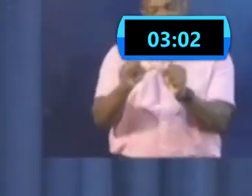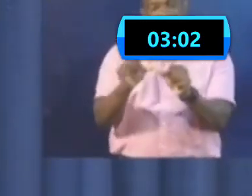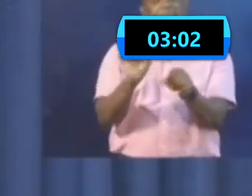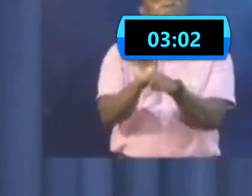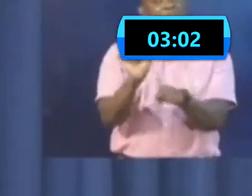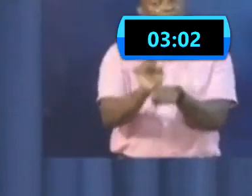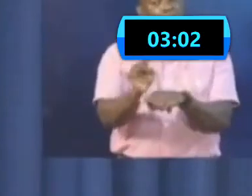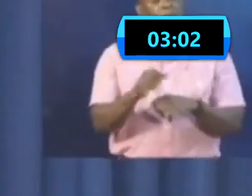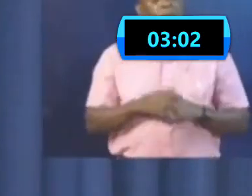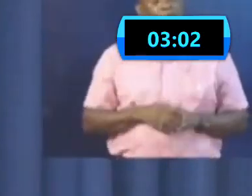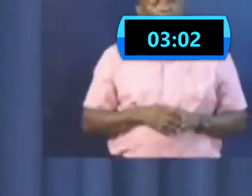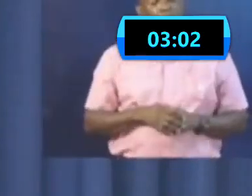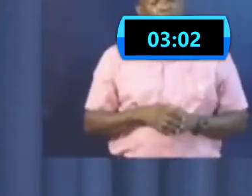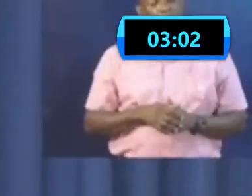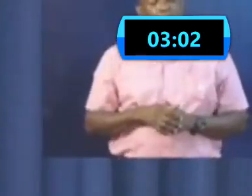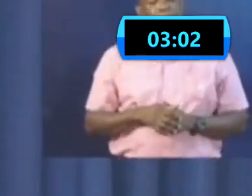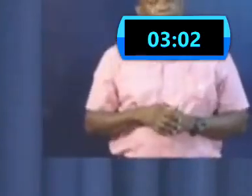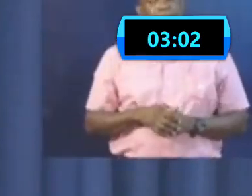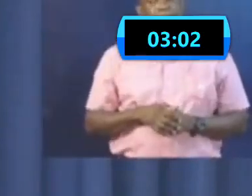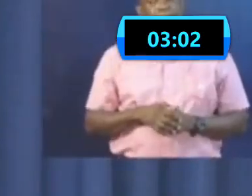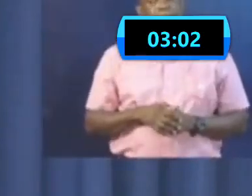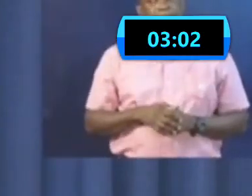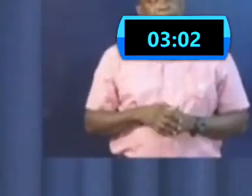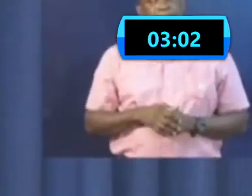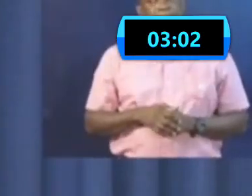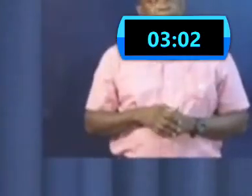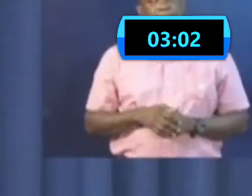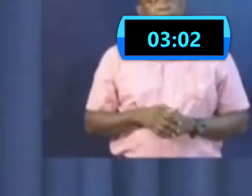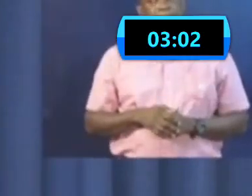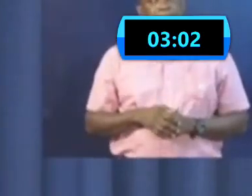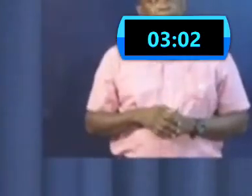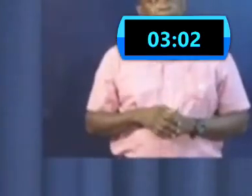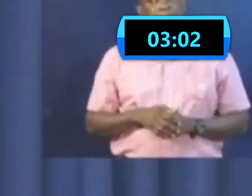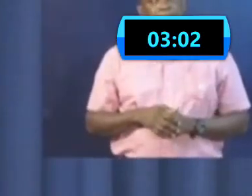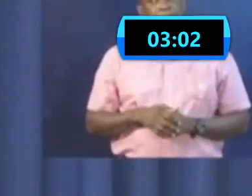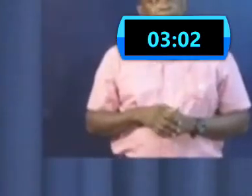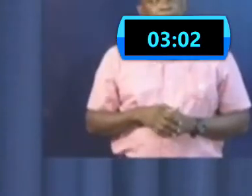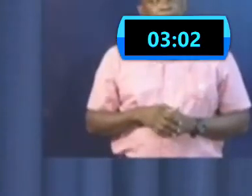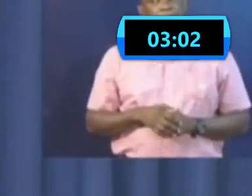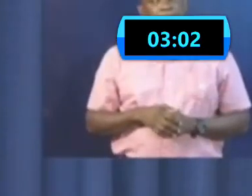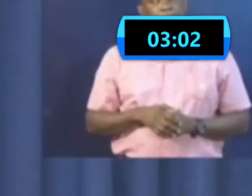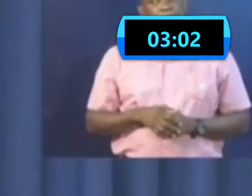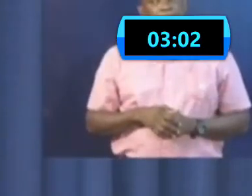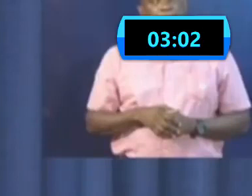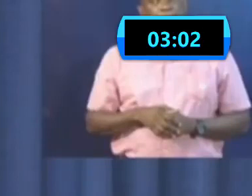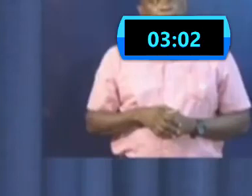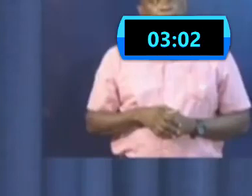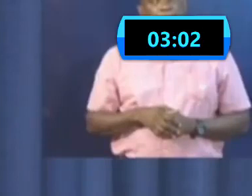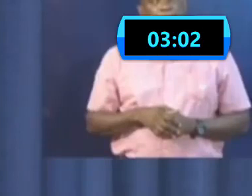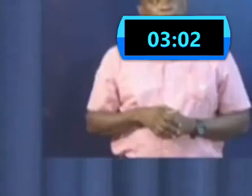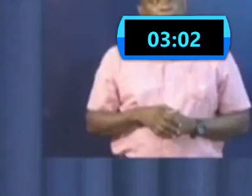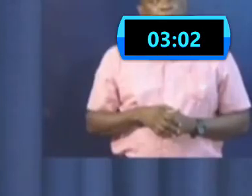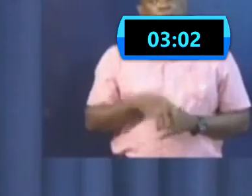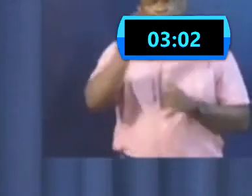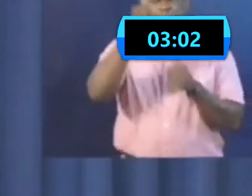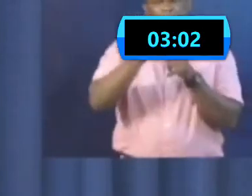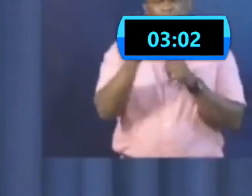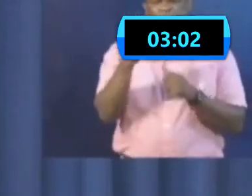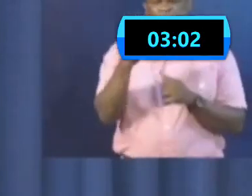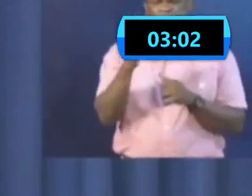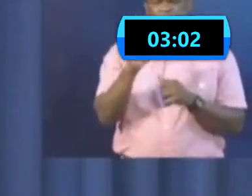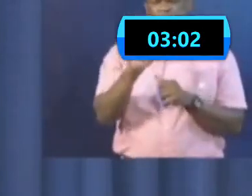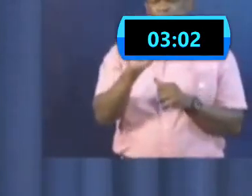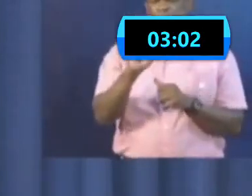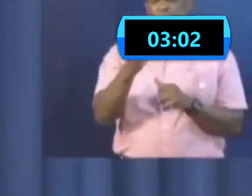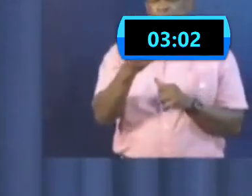withdrawal, which is what we are into now, we are 14 days into, I think we went about 17th of August, thereabouts.